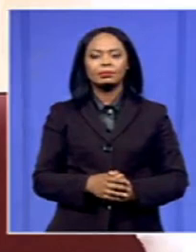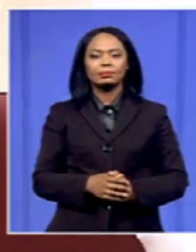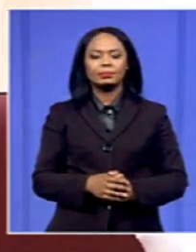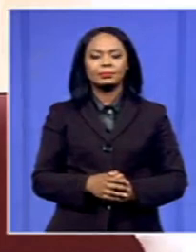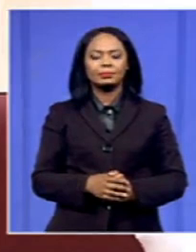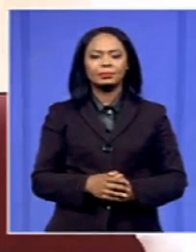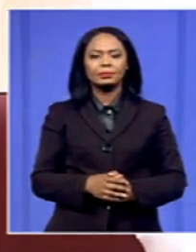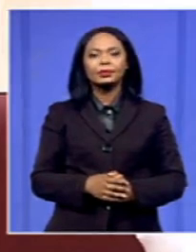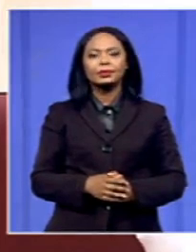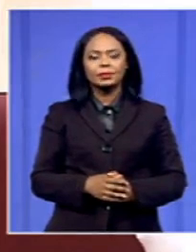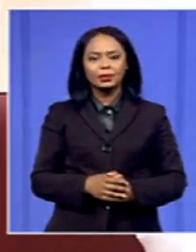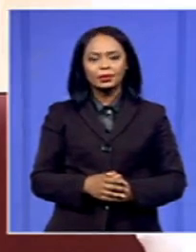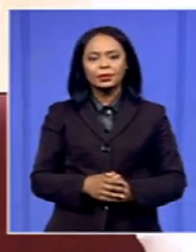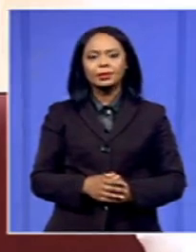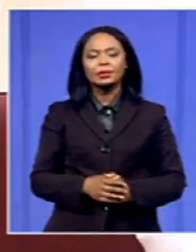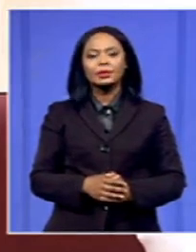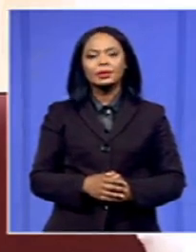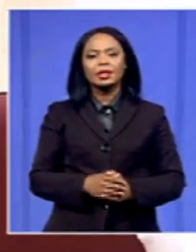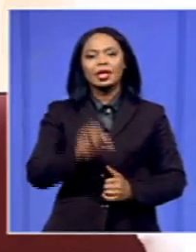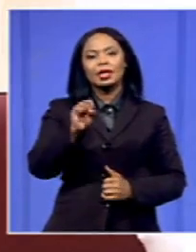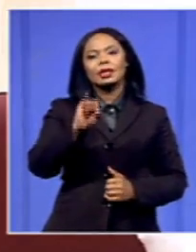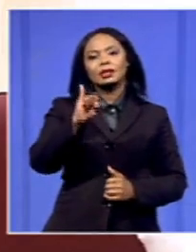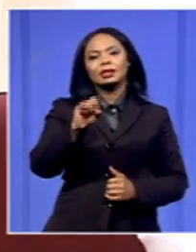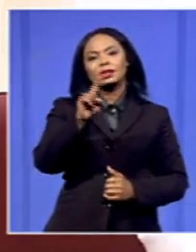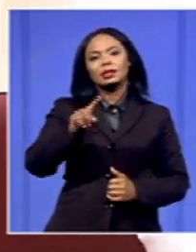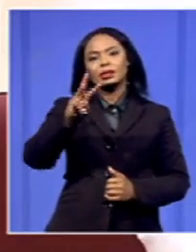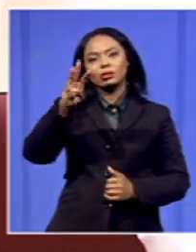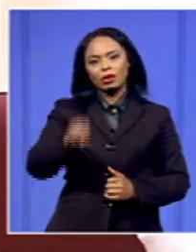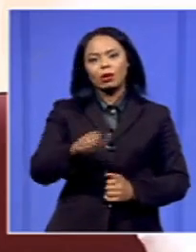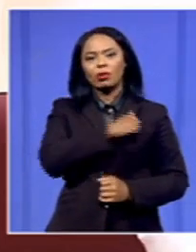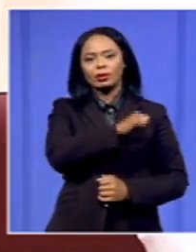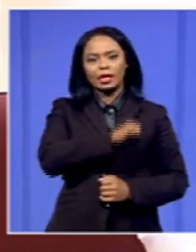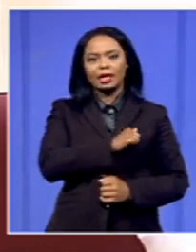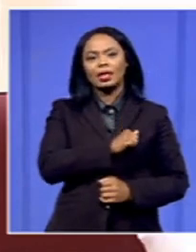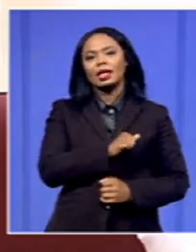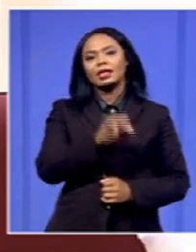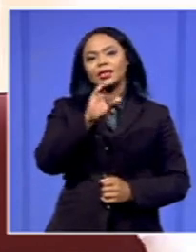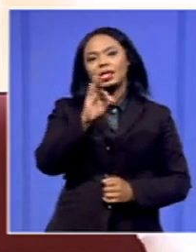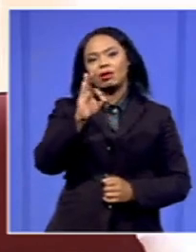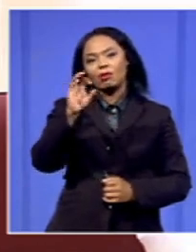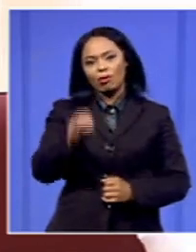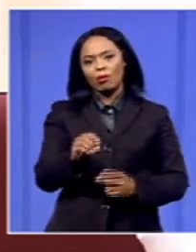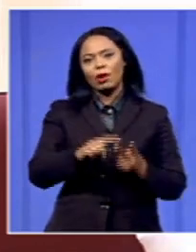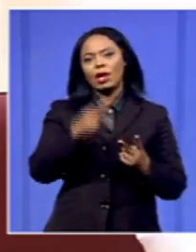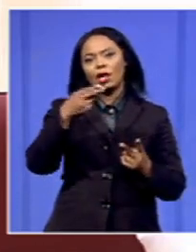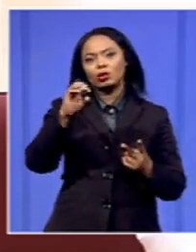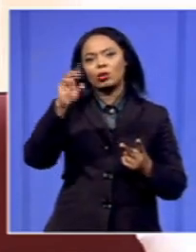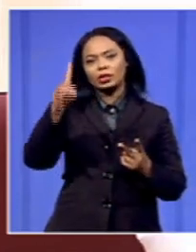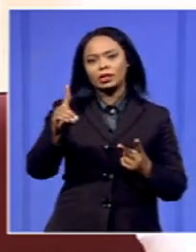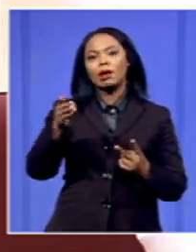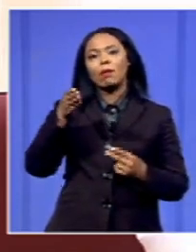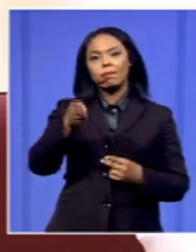Processed in a meeting at CISO Hospital where the HOD, the CFO were present, and we all agreed that these recommendations